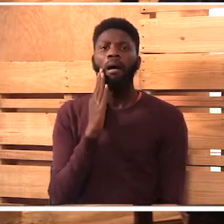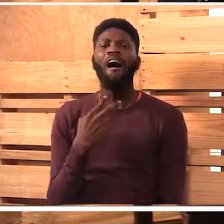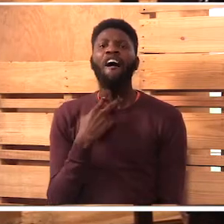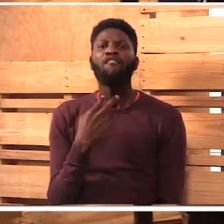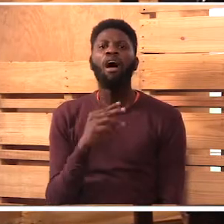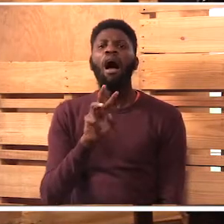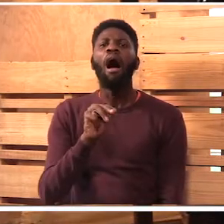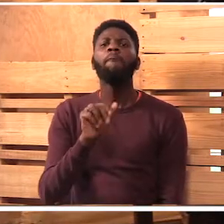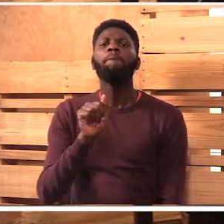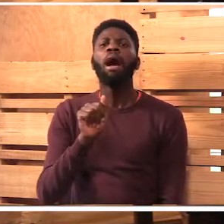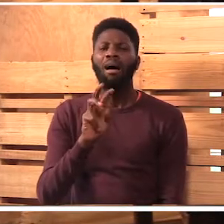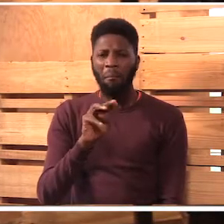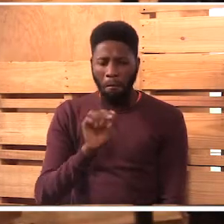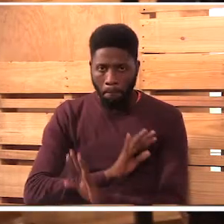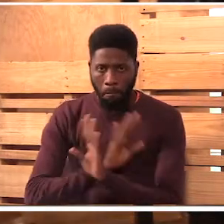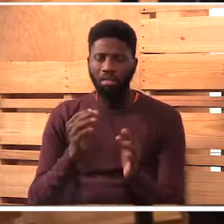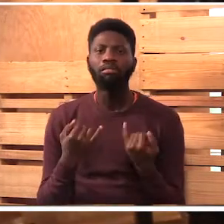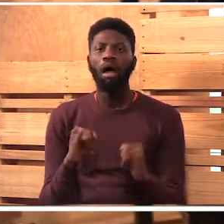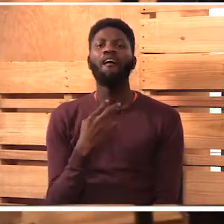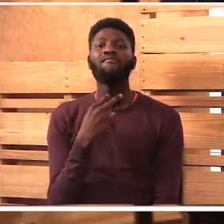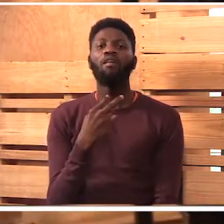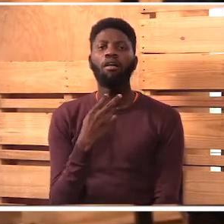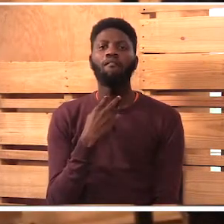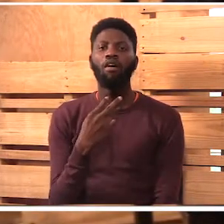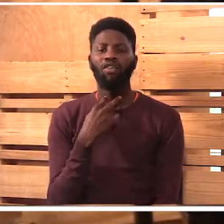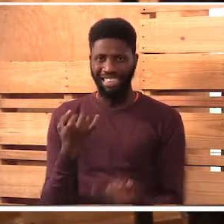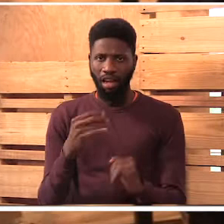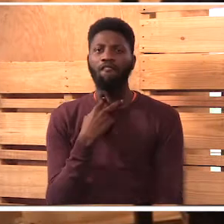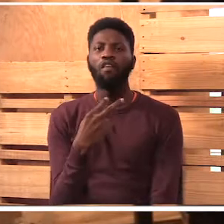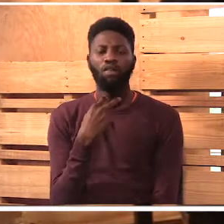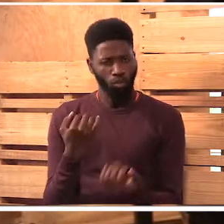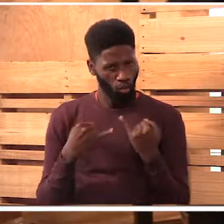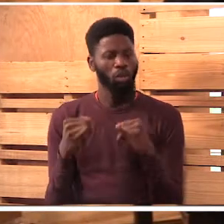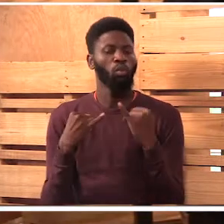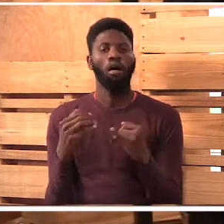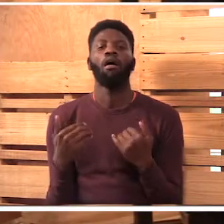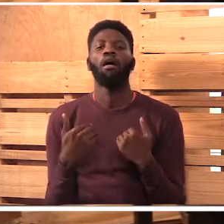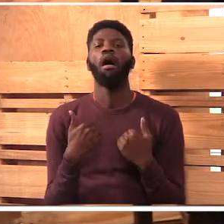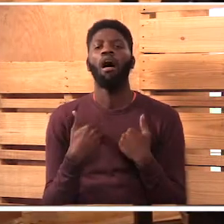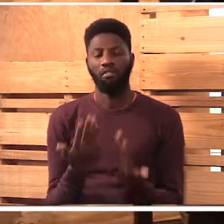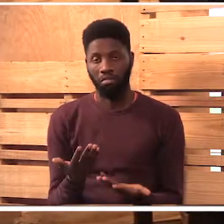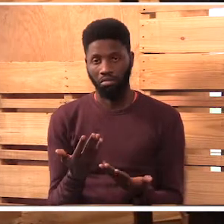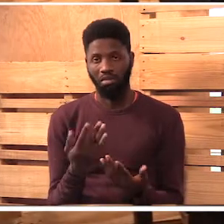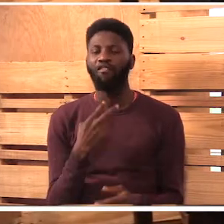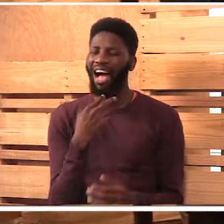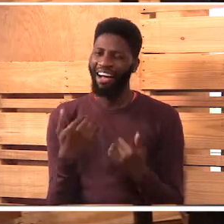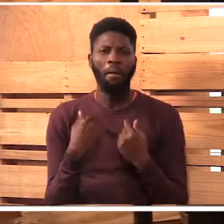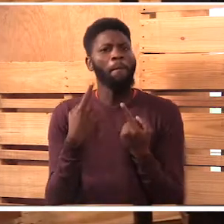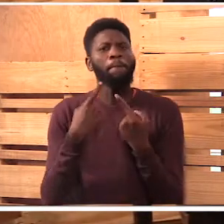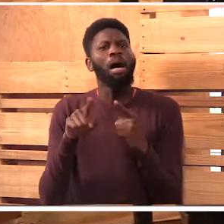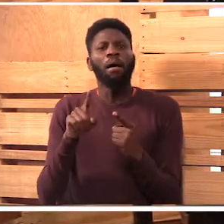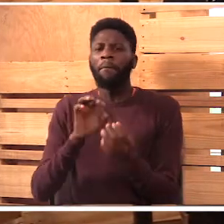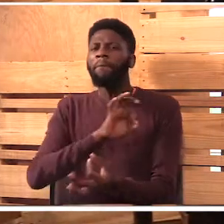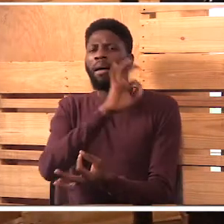Yeni trying to, you see, there is that voice. They try to wanatowa hile, lakini siati